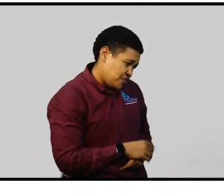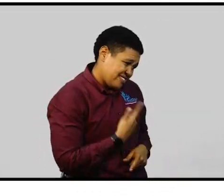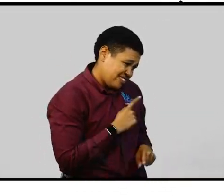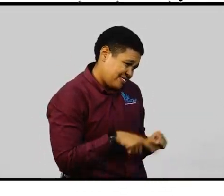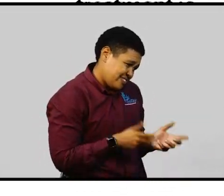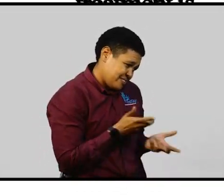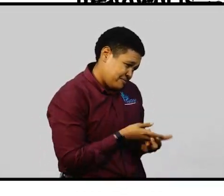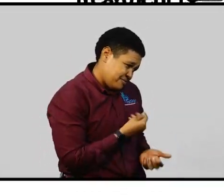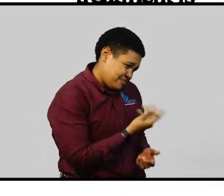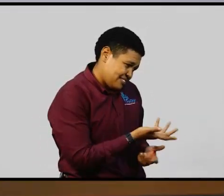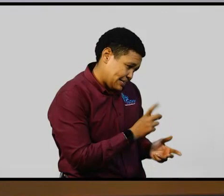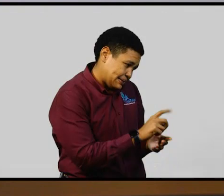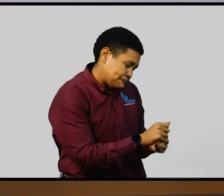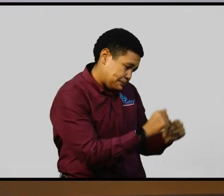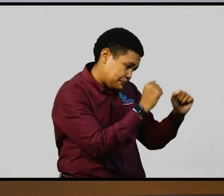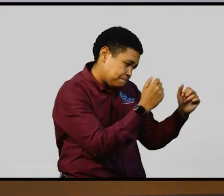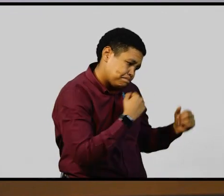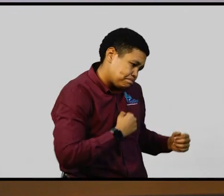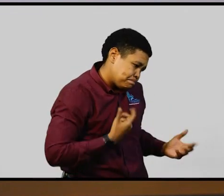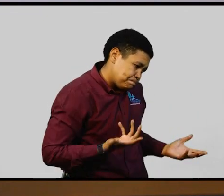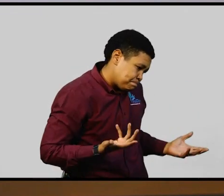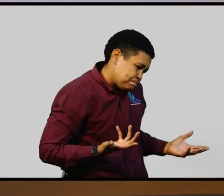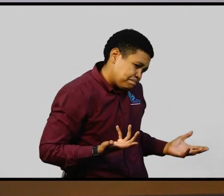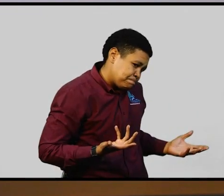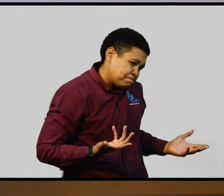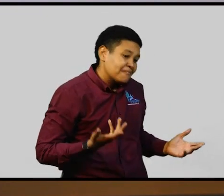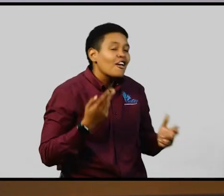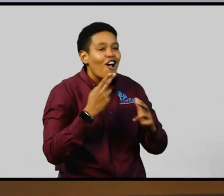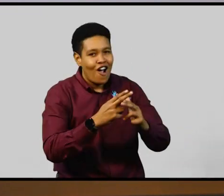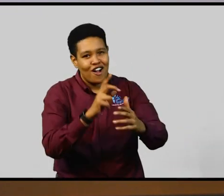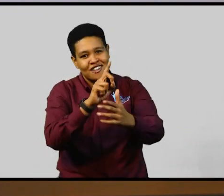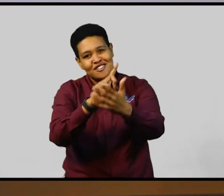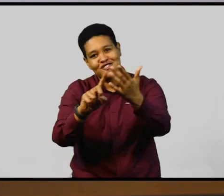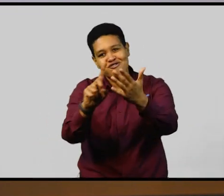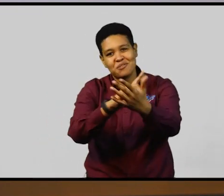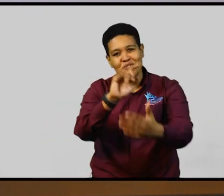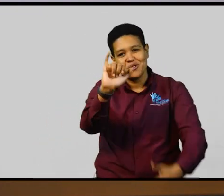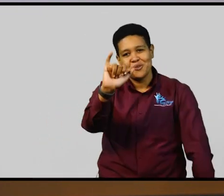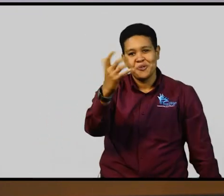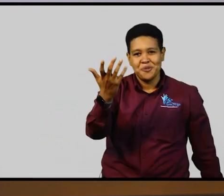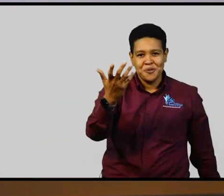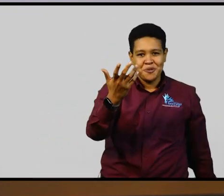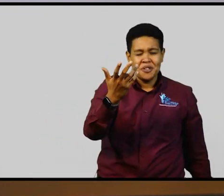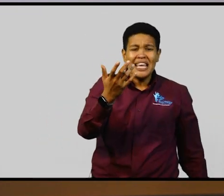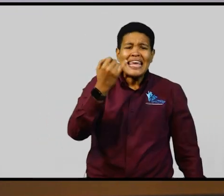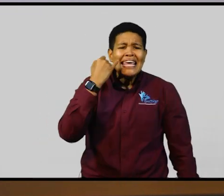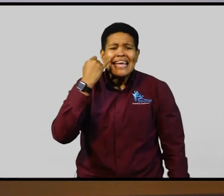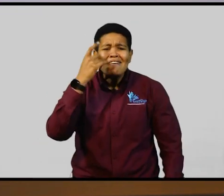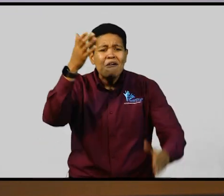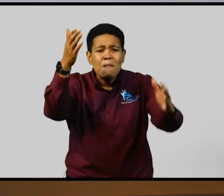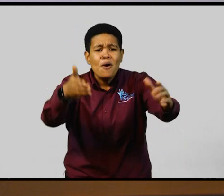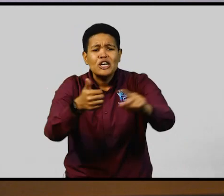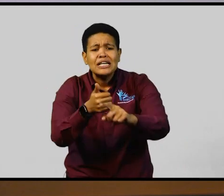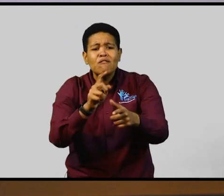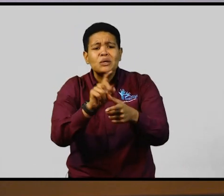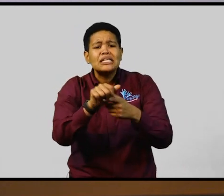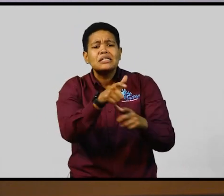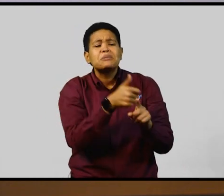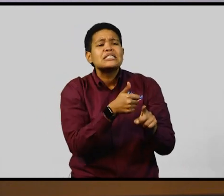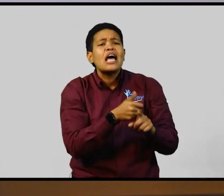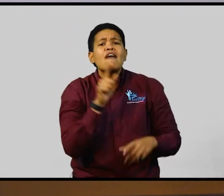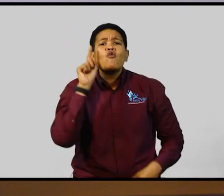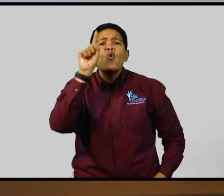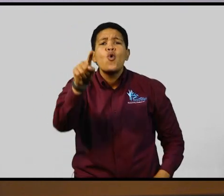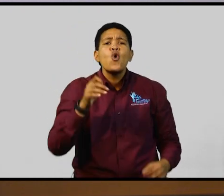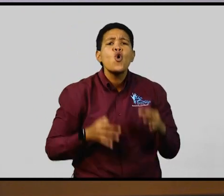person with a disability, an act of discrimination is taking place. If the person with disability goes to court